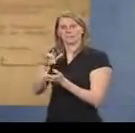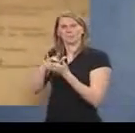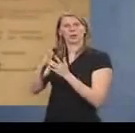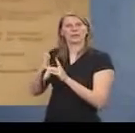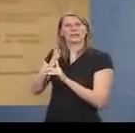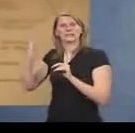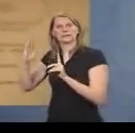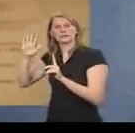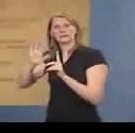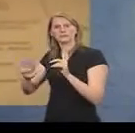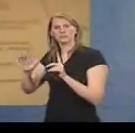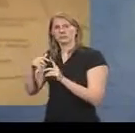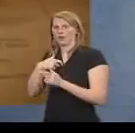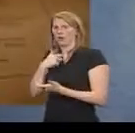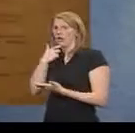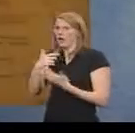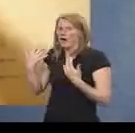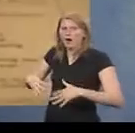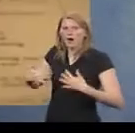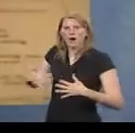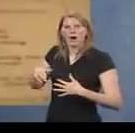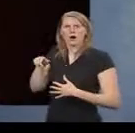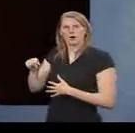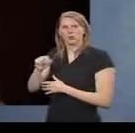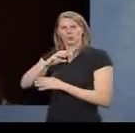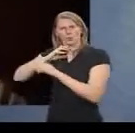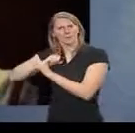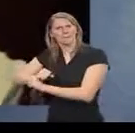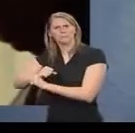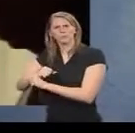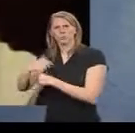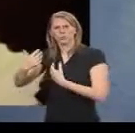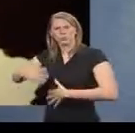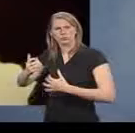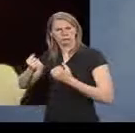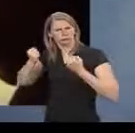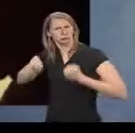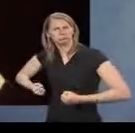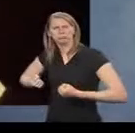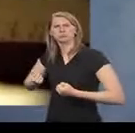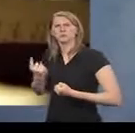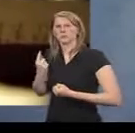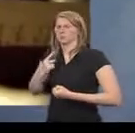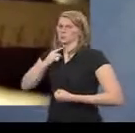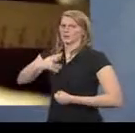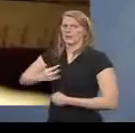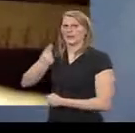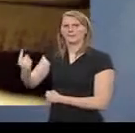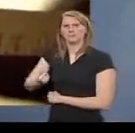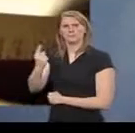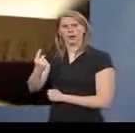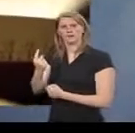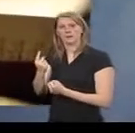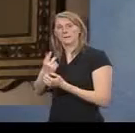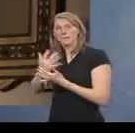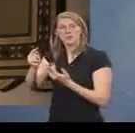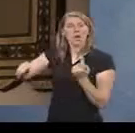cause and his determination to kill himself and many others, all in the name of Allah.